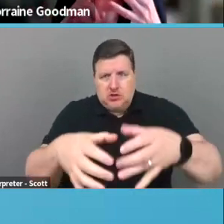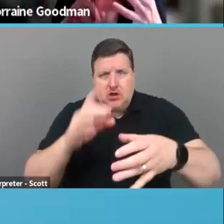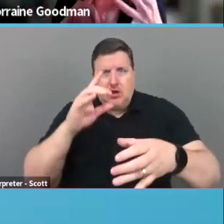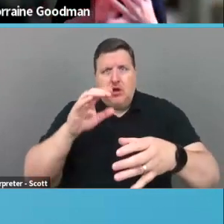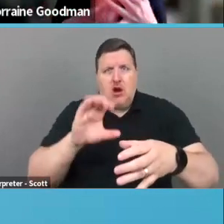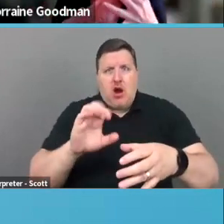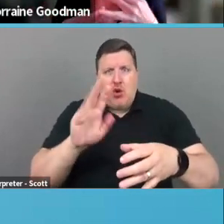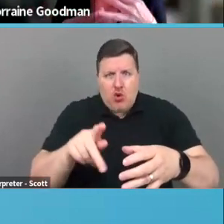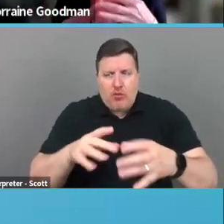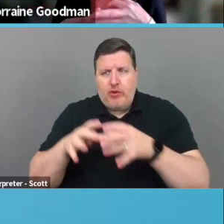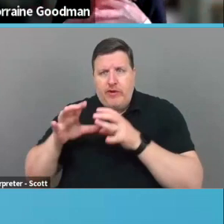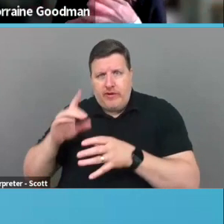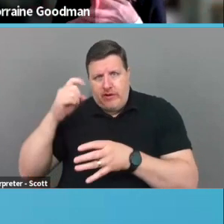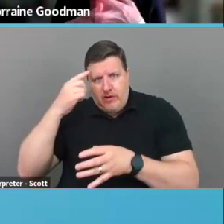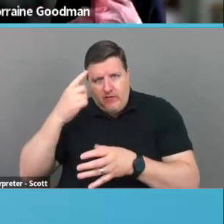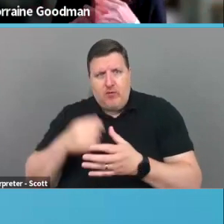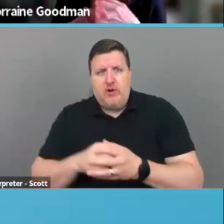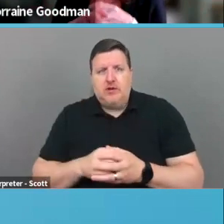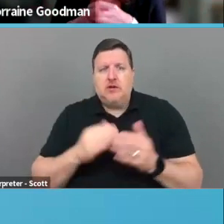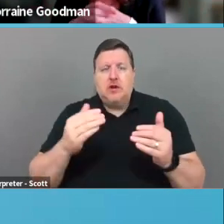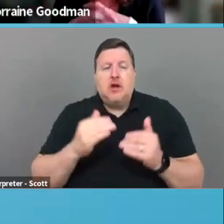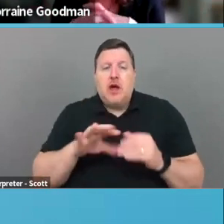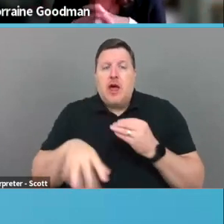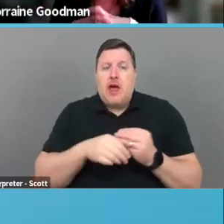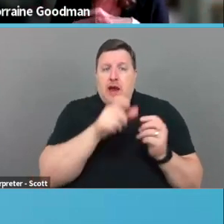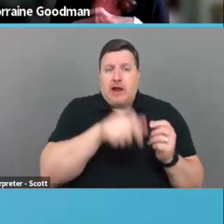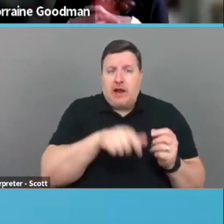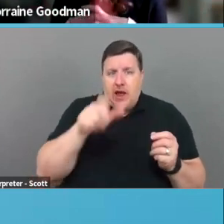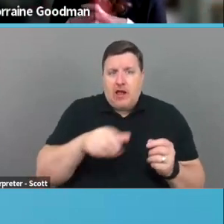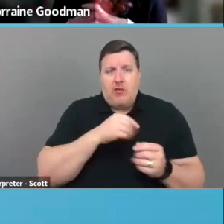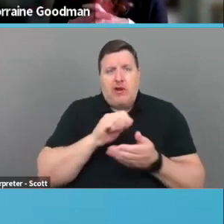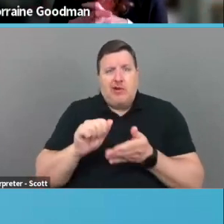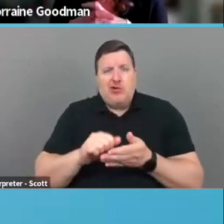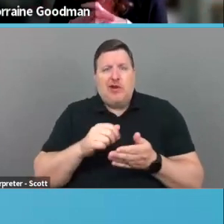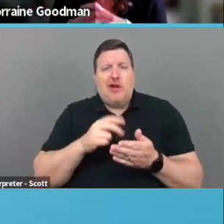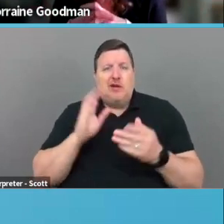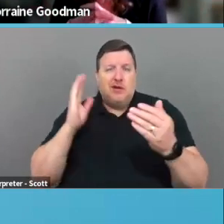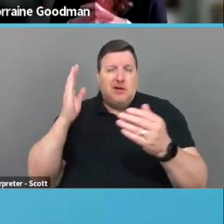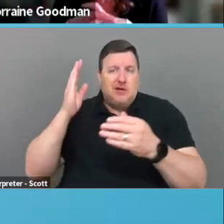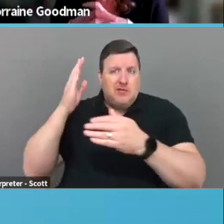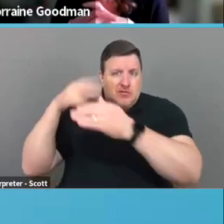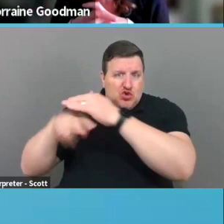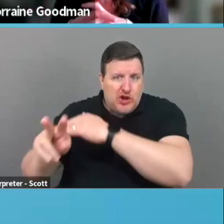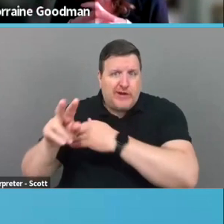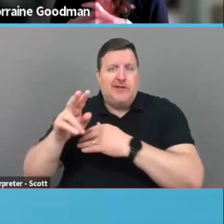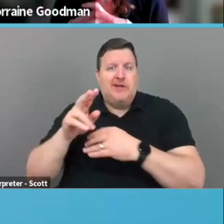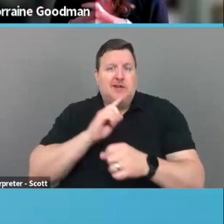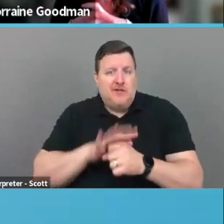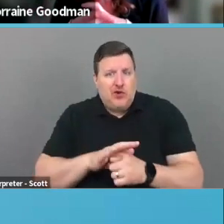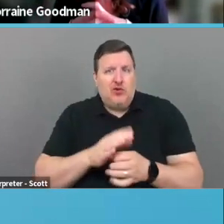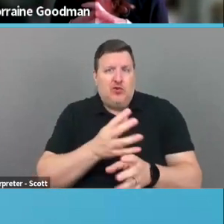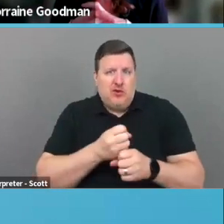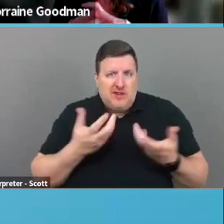whether it's project projected, confirmed, or received. Add footnotes for specific project support, gala support.